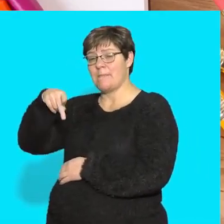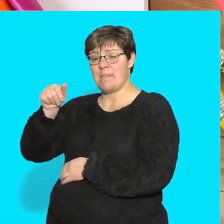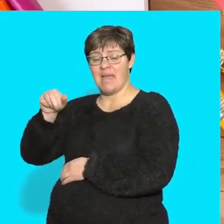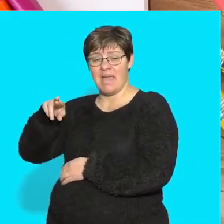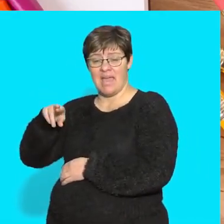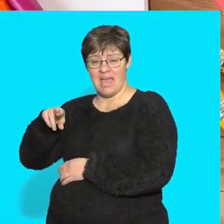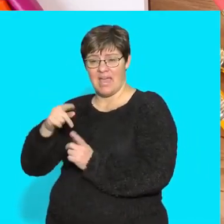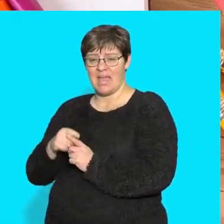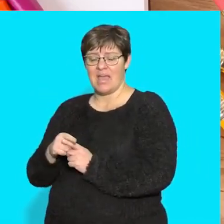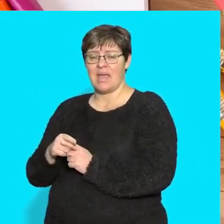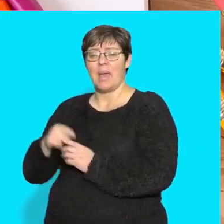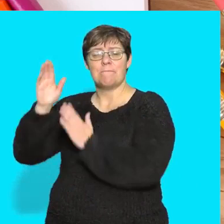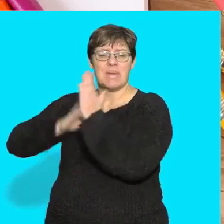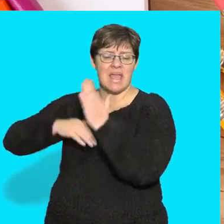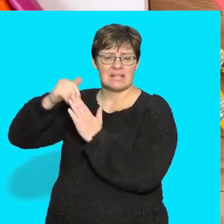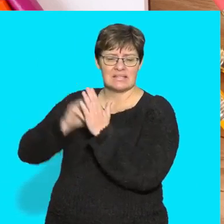Pawpaw